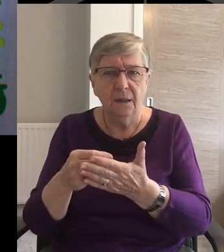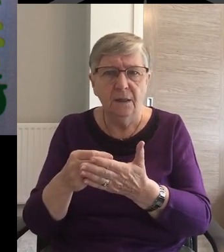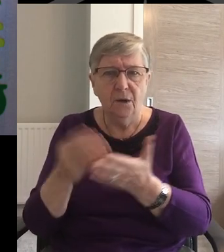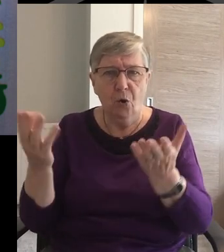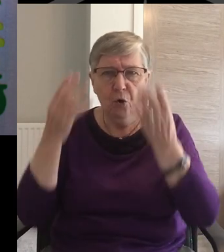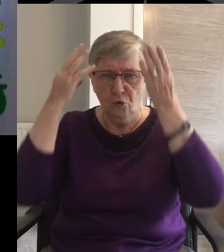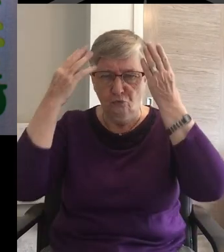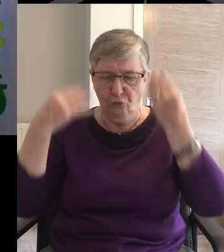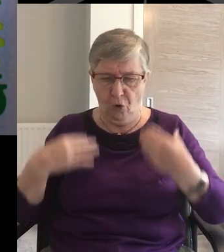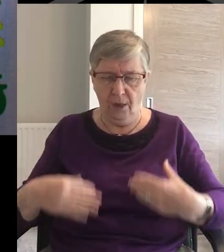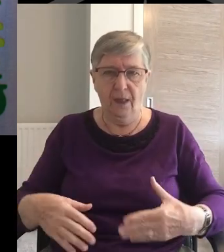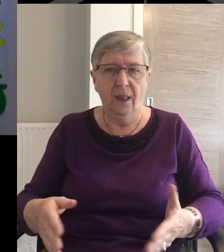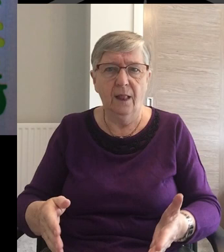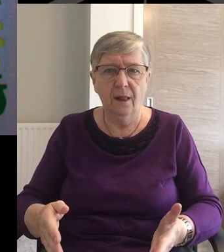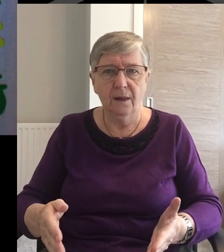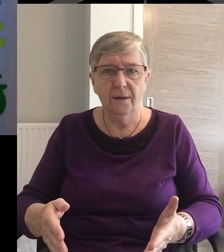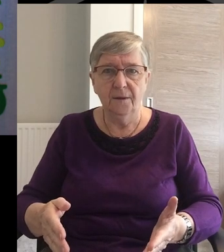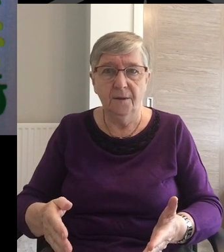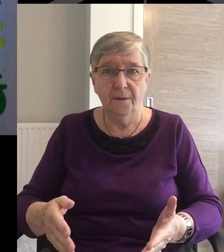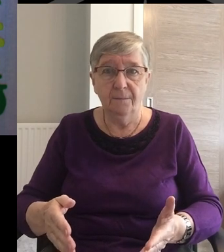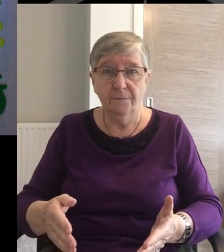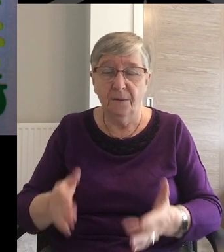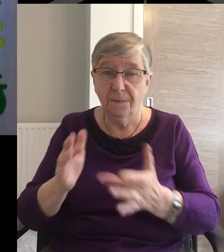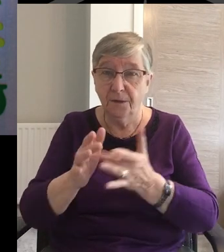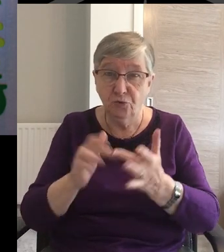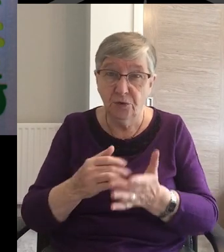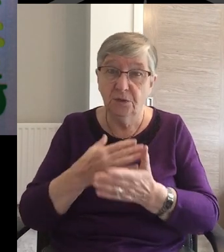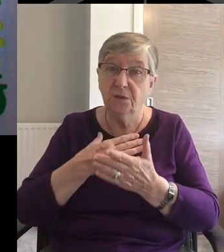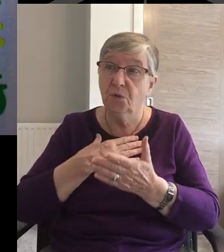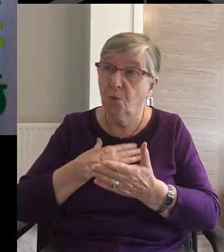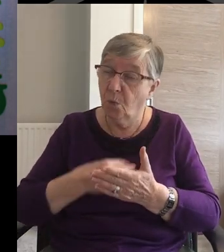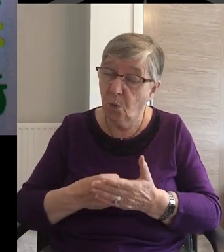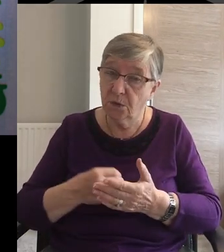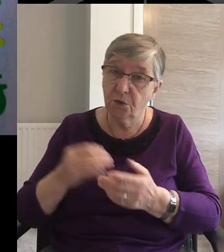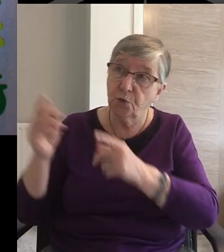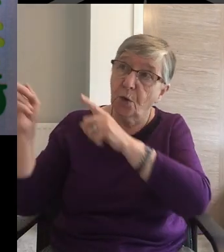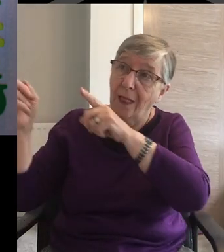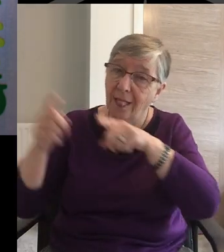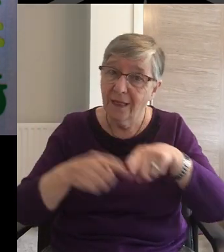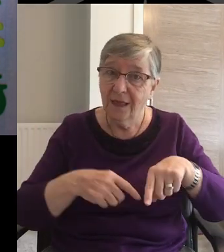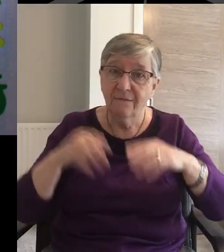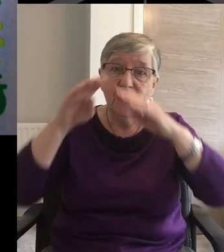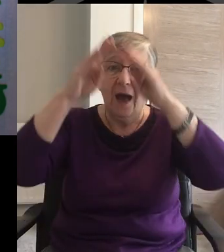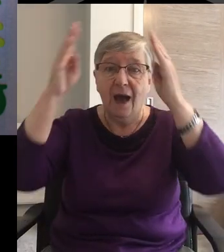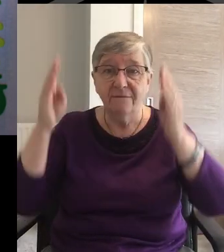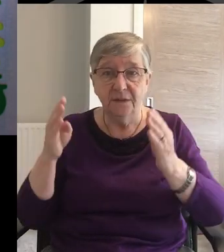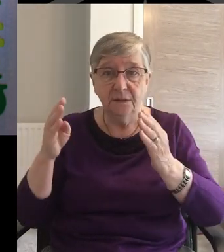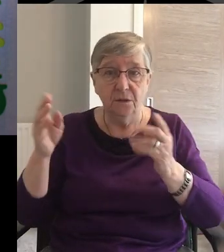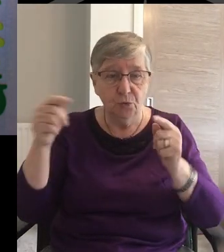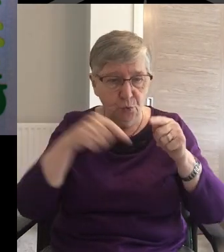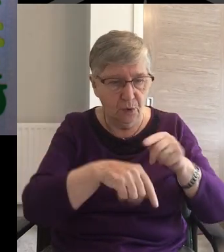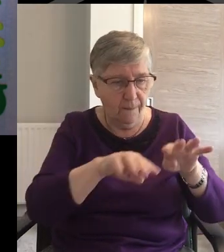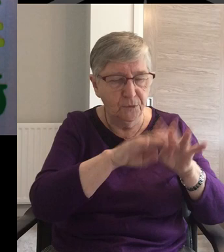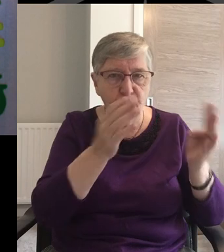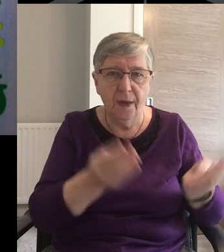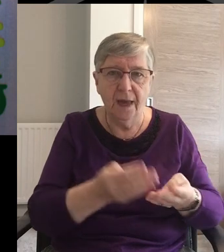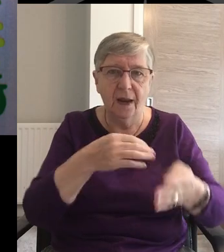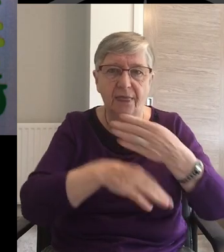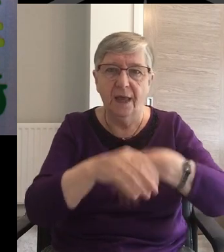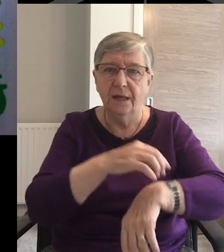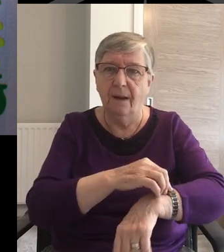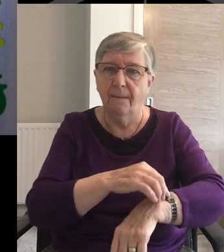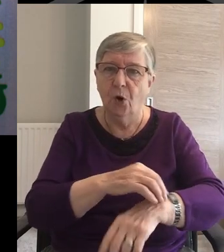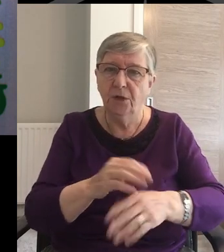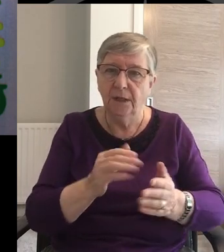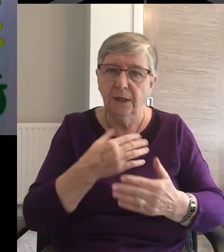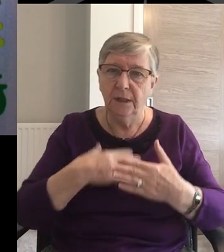In the world's terms But his willingness To leave heaven To limit himself To an earthly body To die for